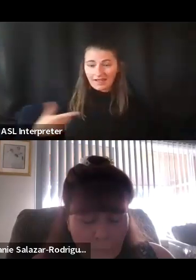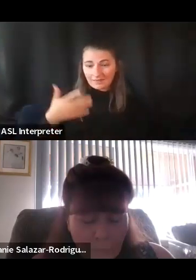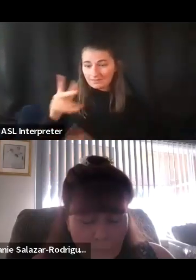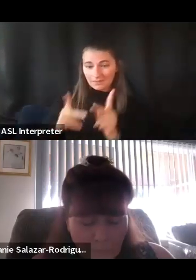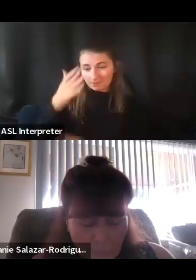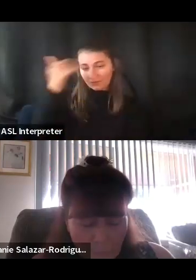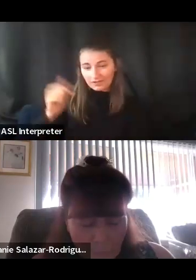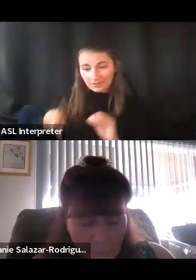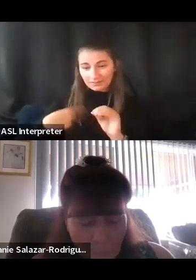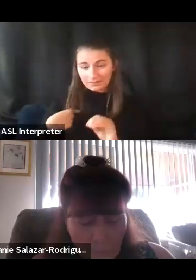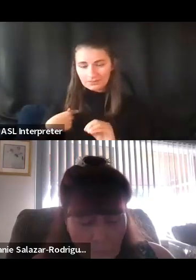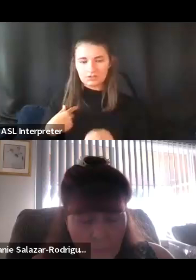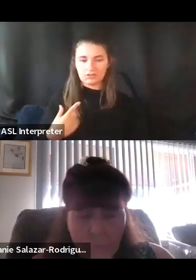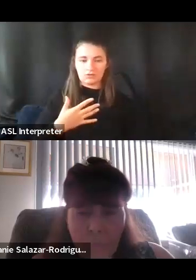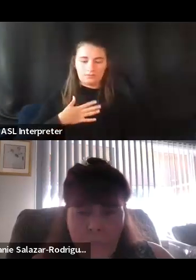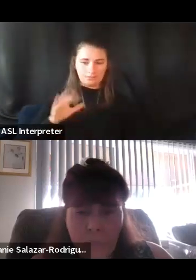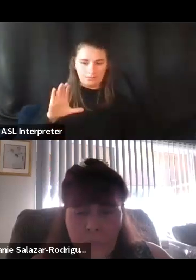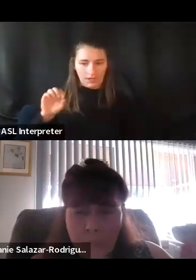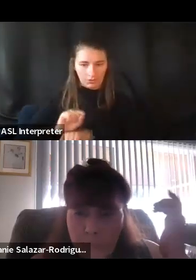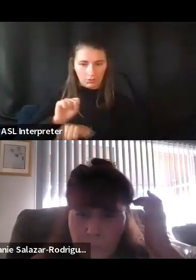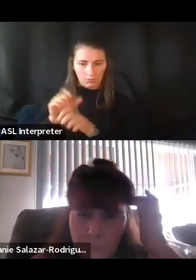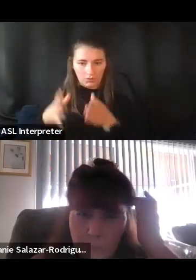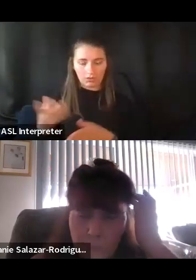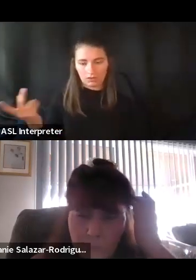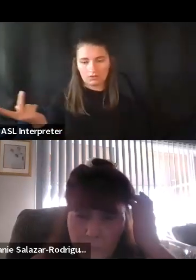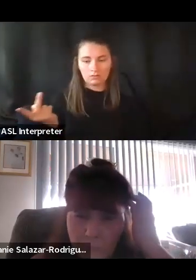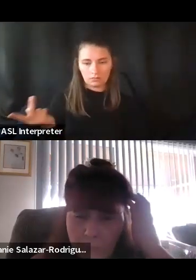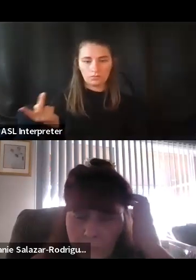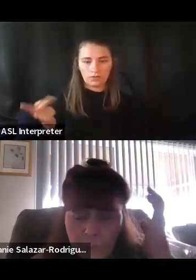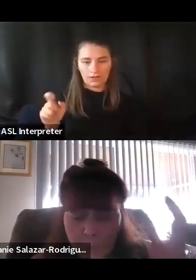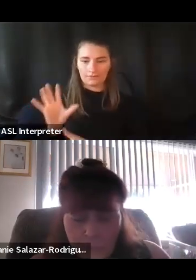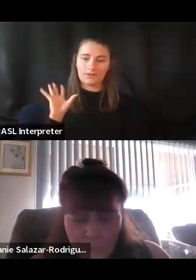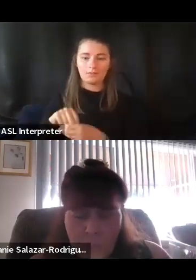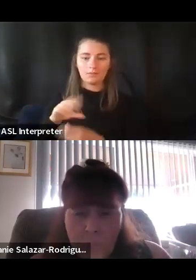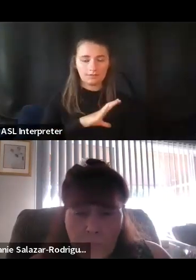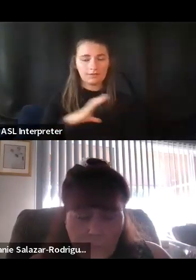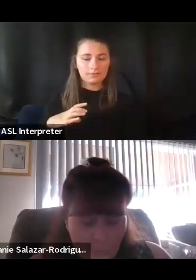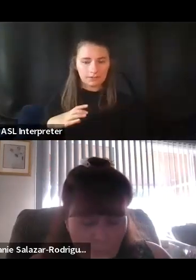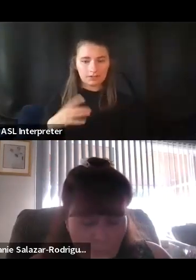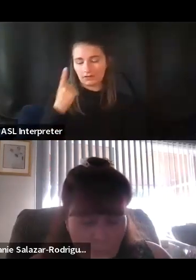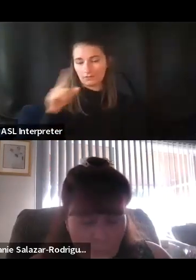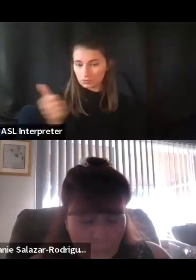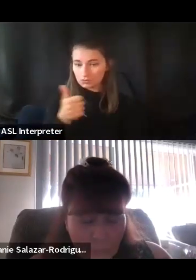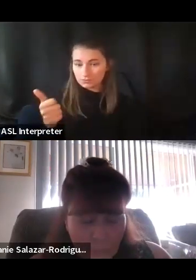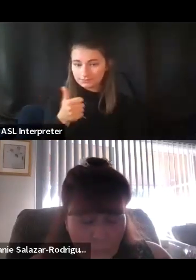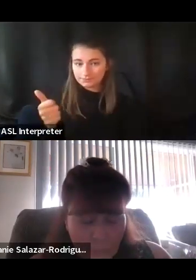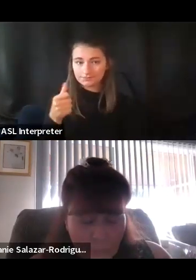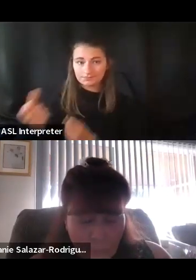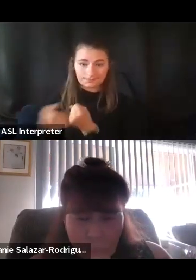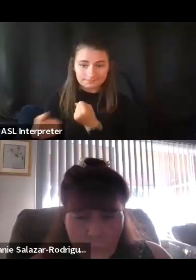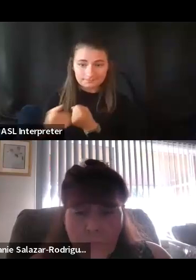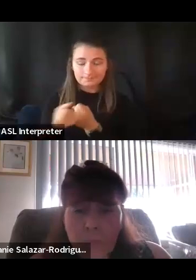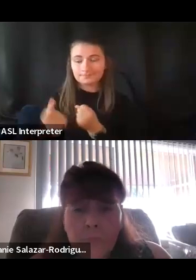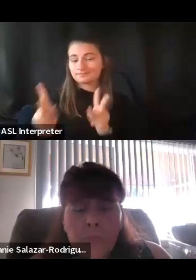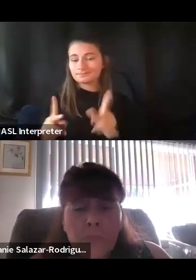And so me and my co-worker had to be part of a committee for transportation to advocate for people with